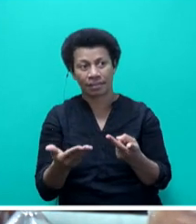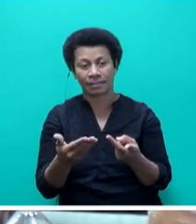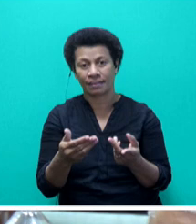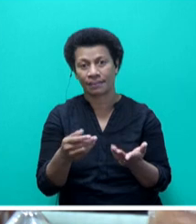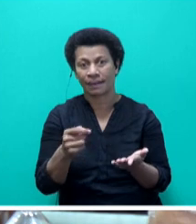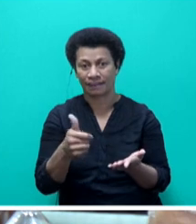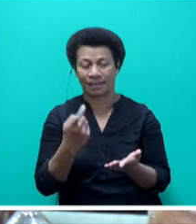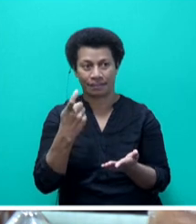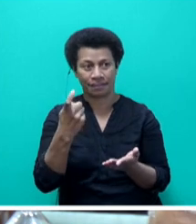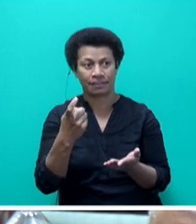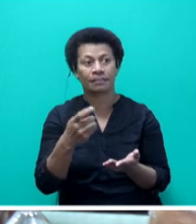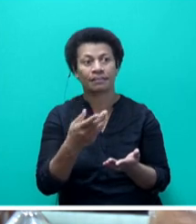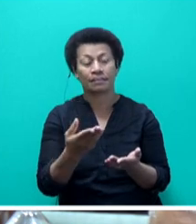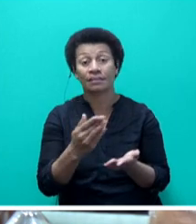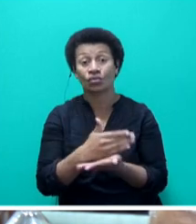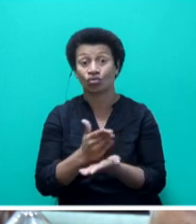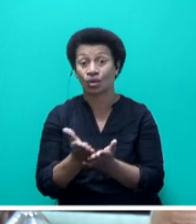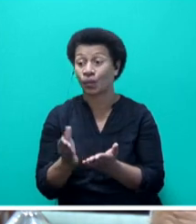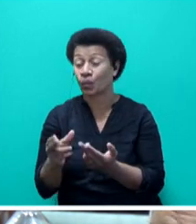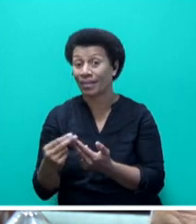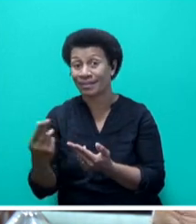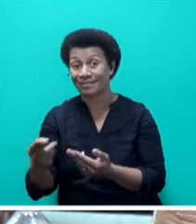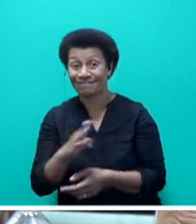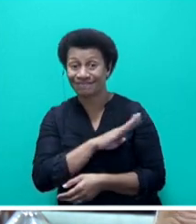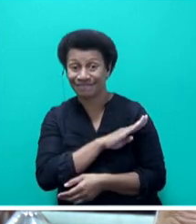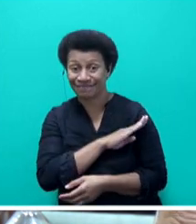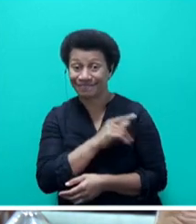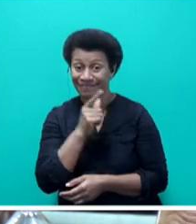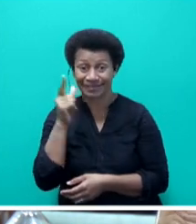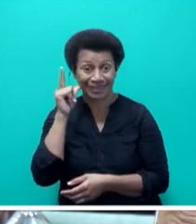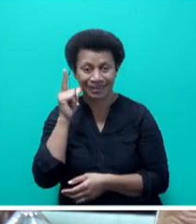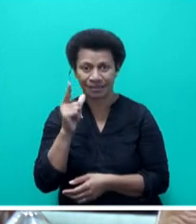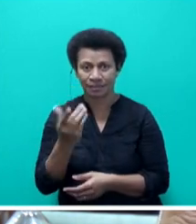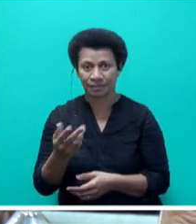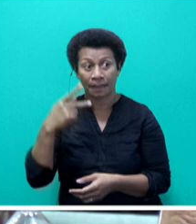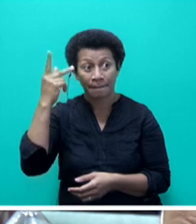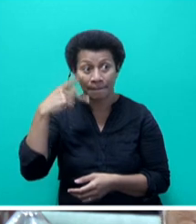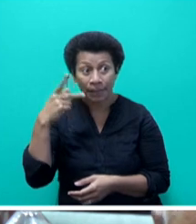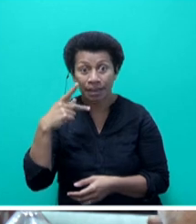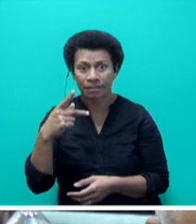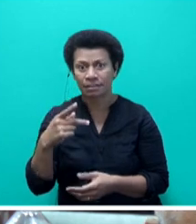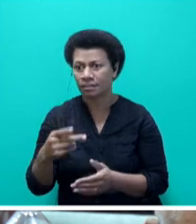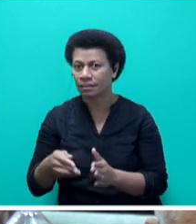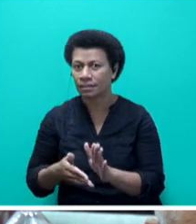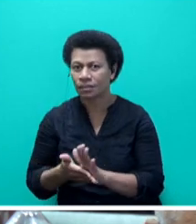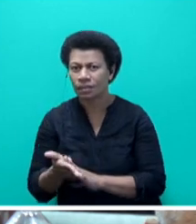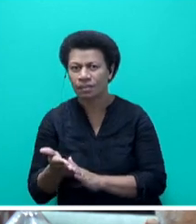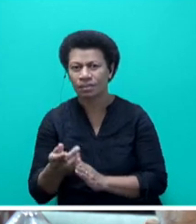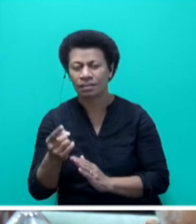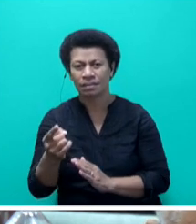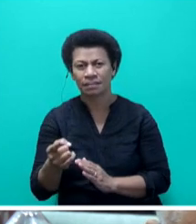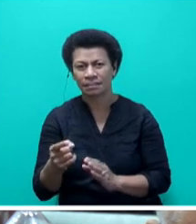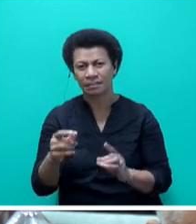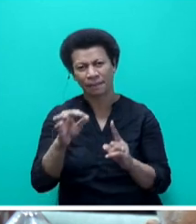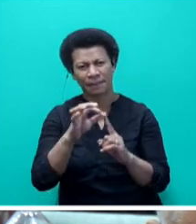seen, in fact, I was just sharing with the Honourable Prime Minister yesterday, a surge of parents now going to all the BDM offices. Because a lot of